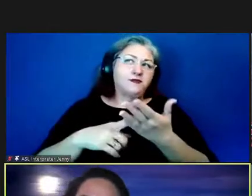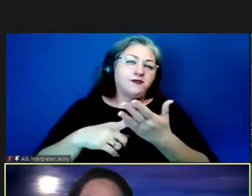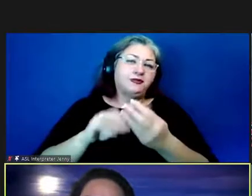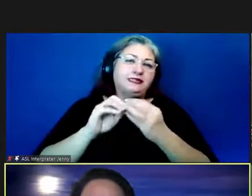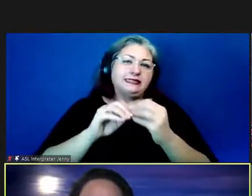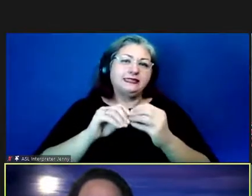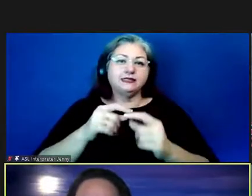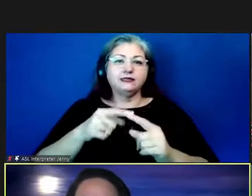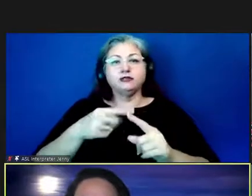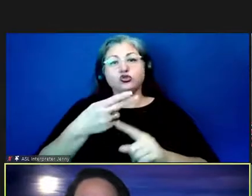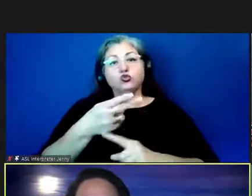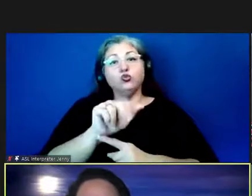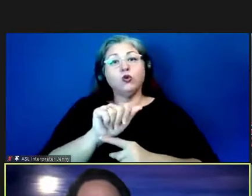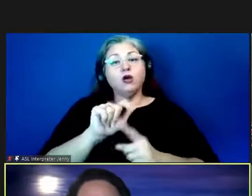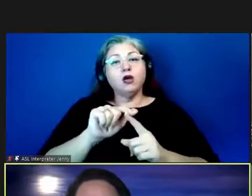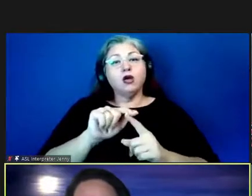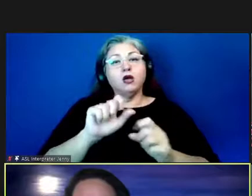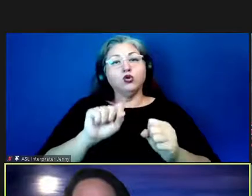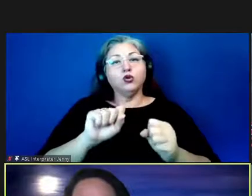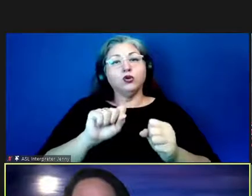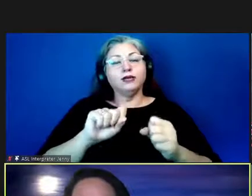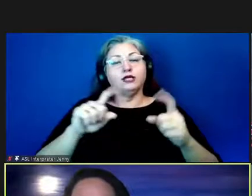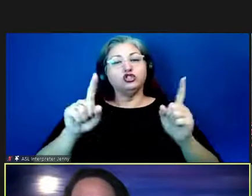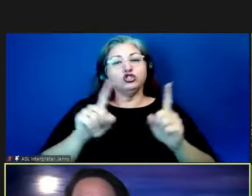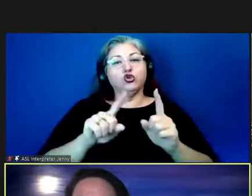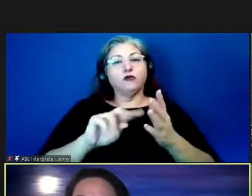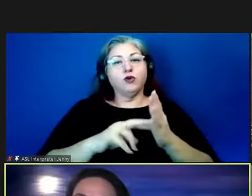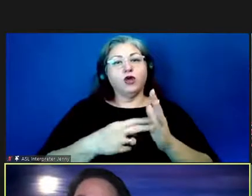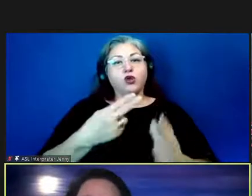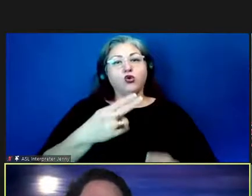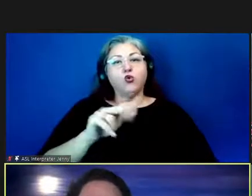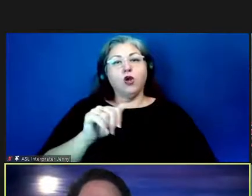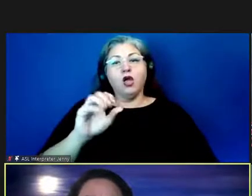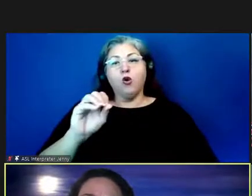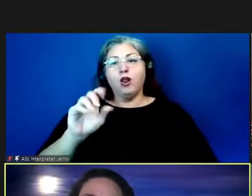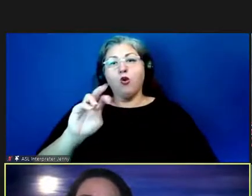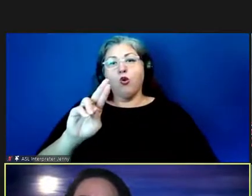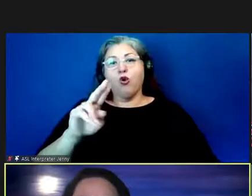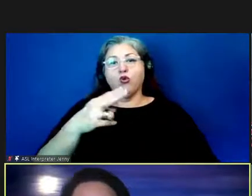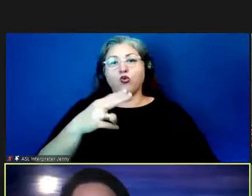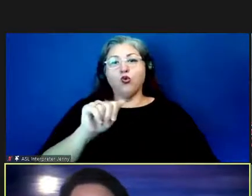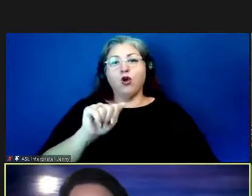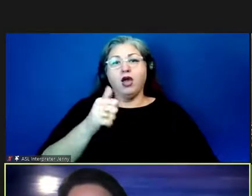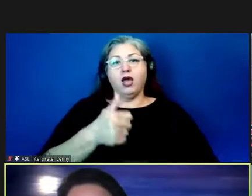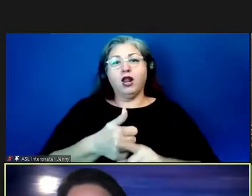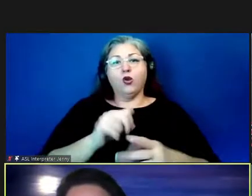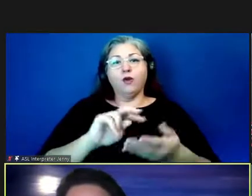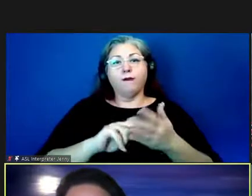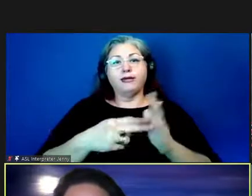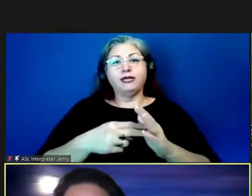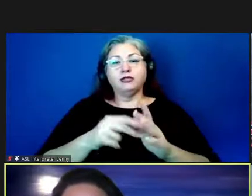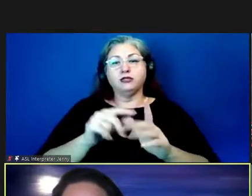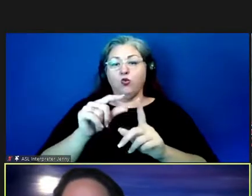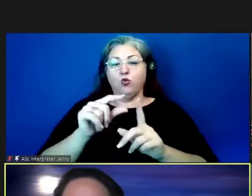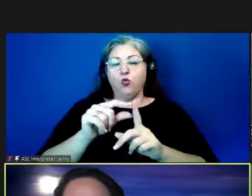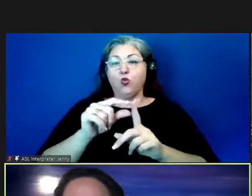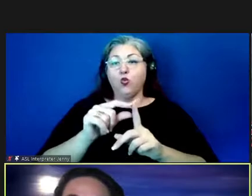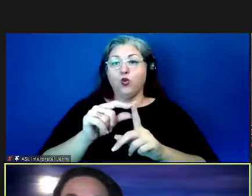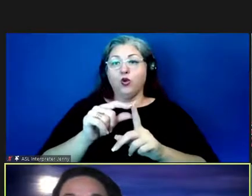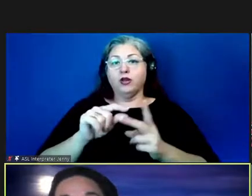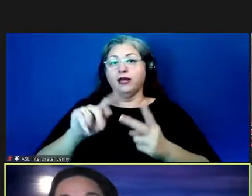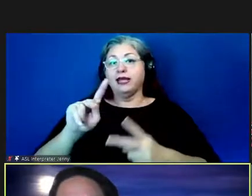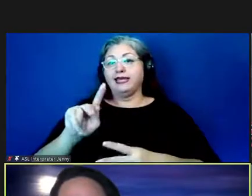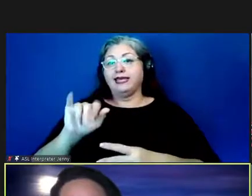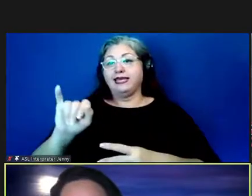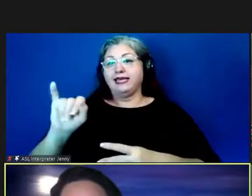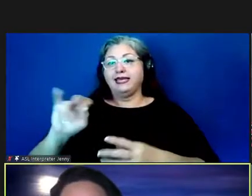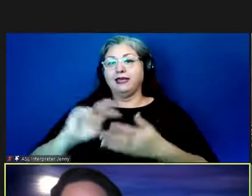hua um can be a shortening of the word hua or hua on its own means word and ki means